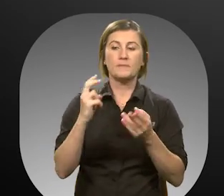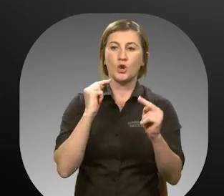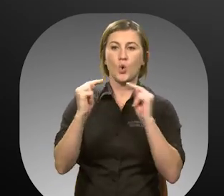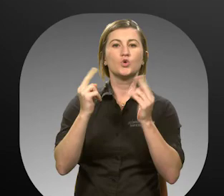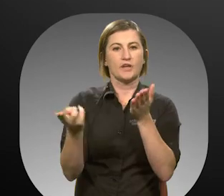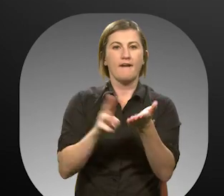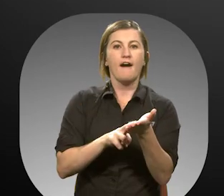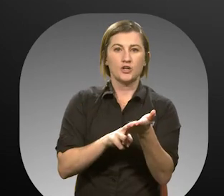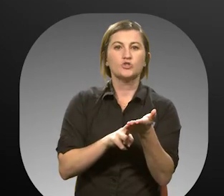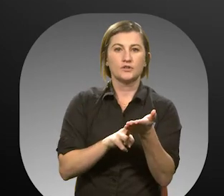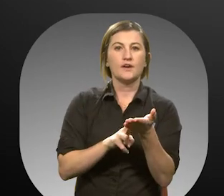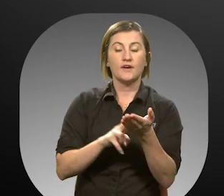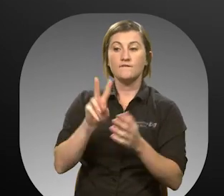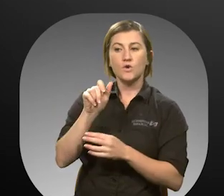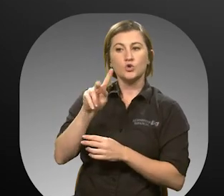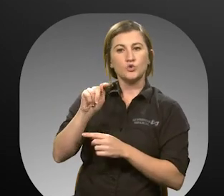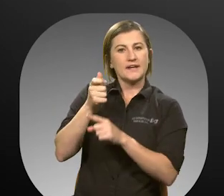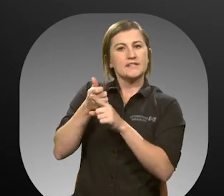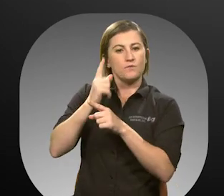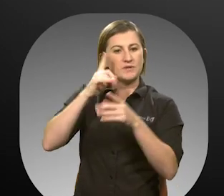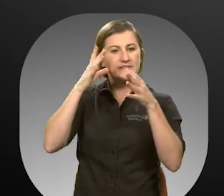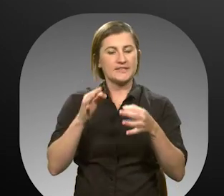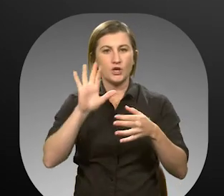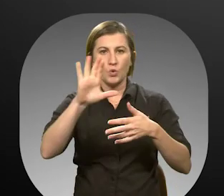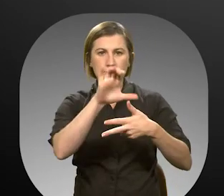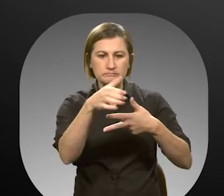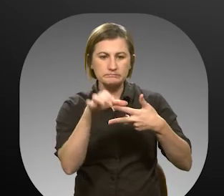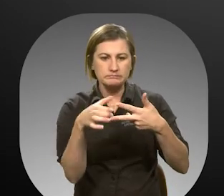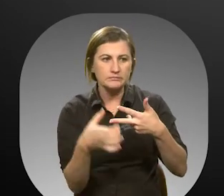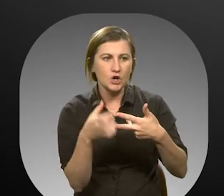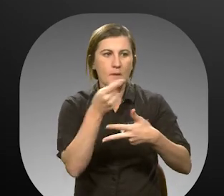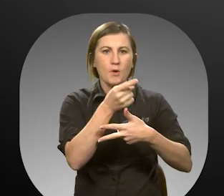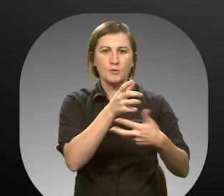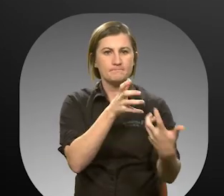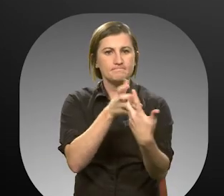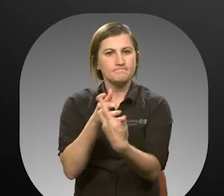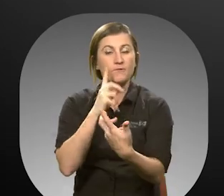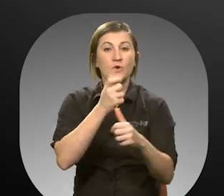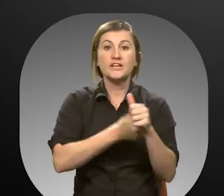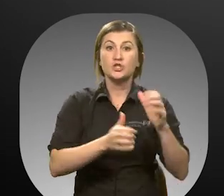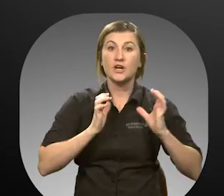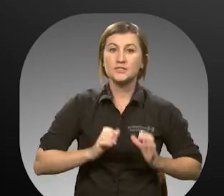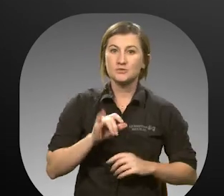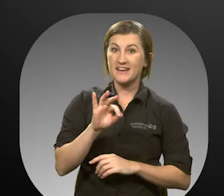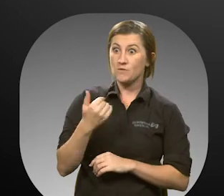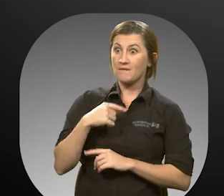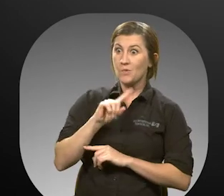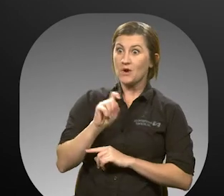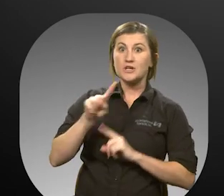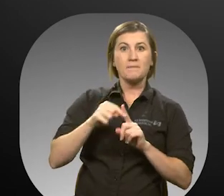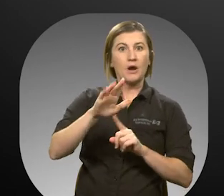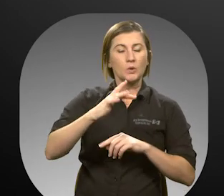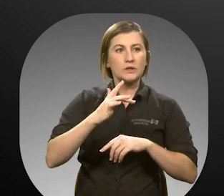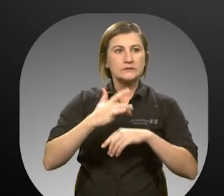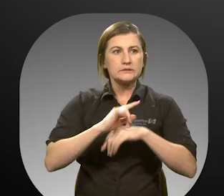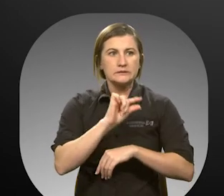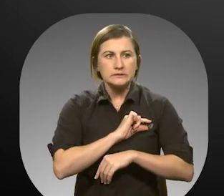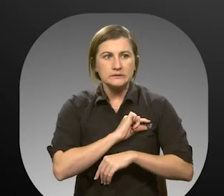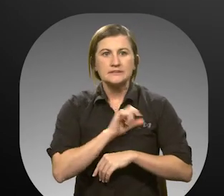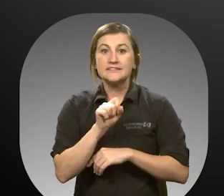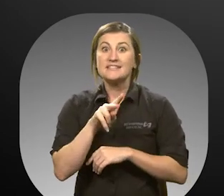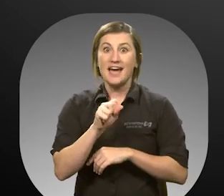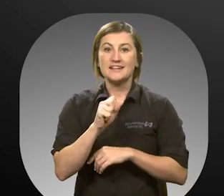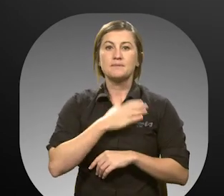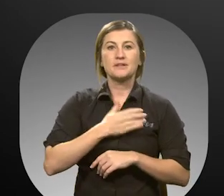contract. Votran will determine the funding category appropriate for each customer. If you have questions about your eligibility status,